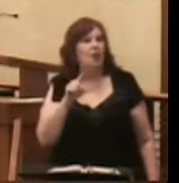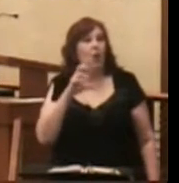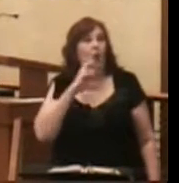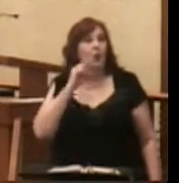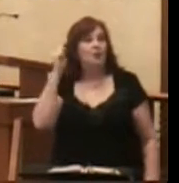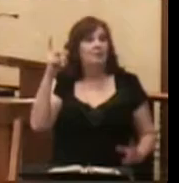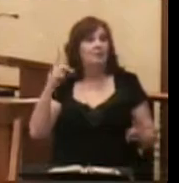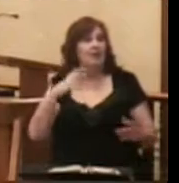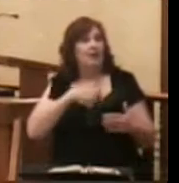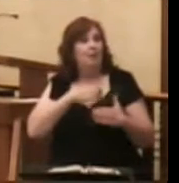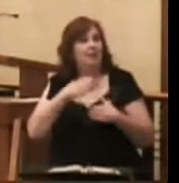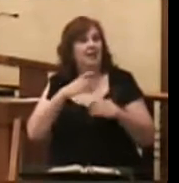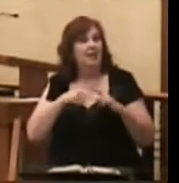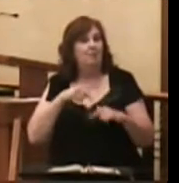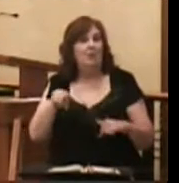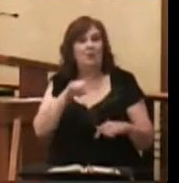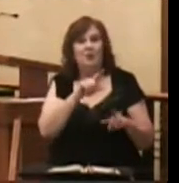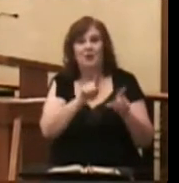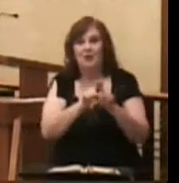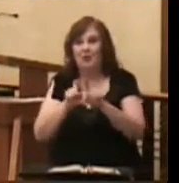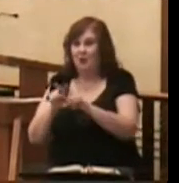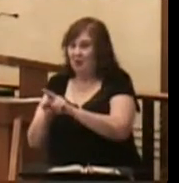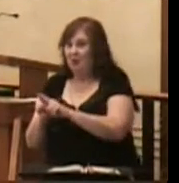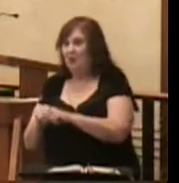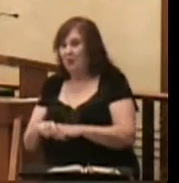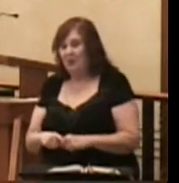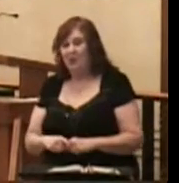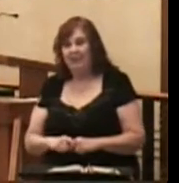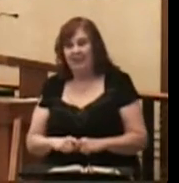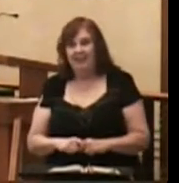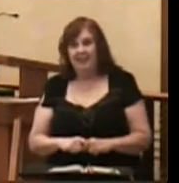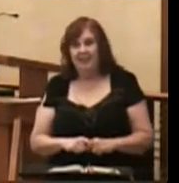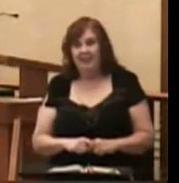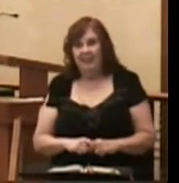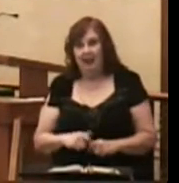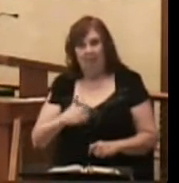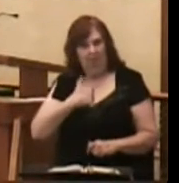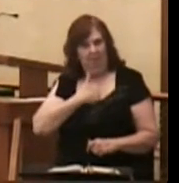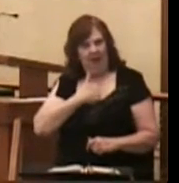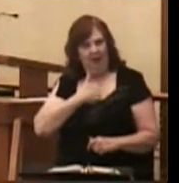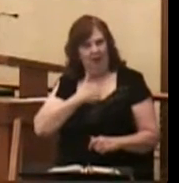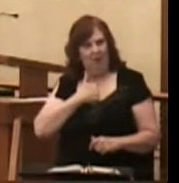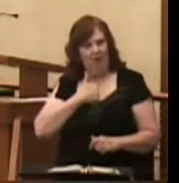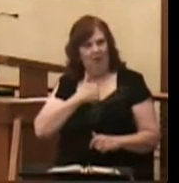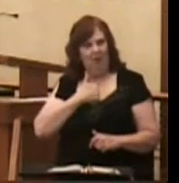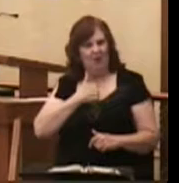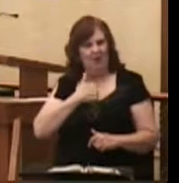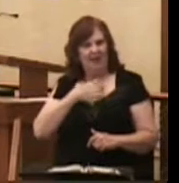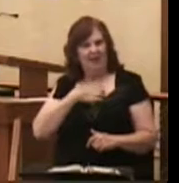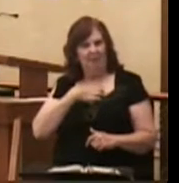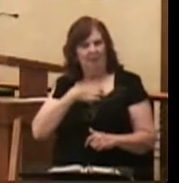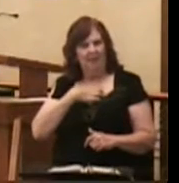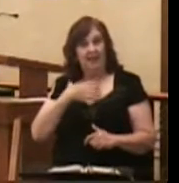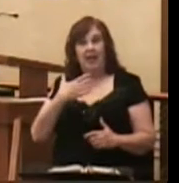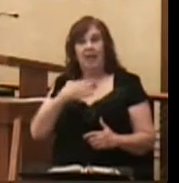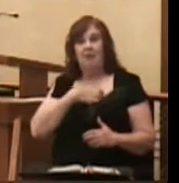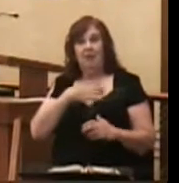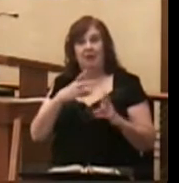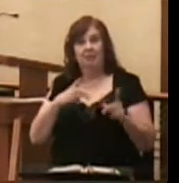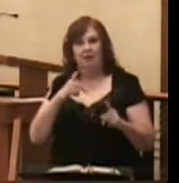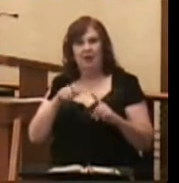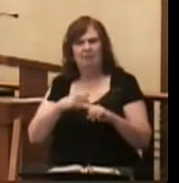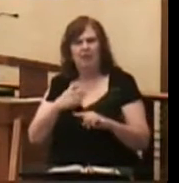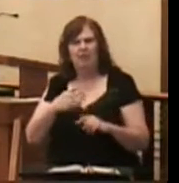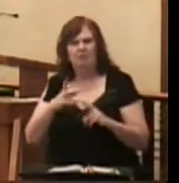generations were complaining about you too. And here's my personal favorite. People who complain about people who